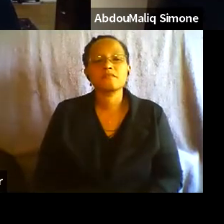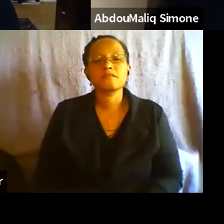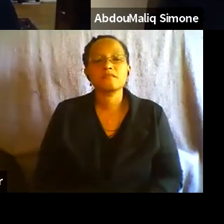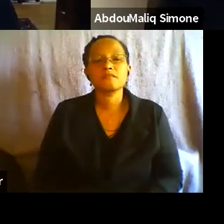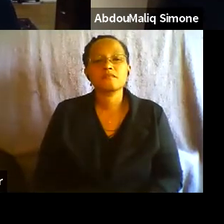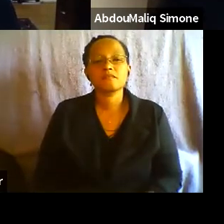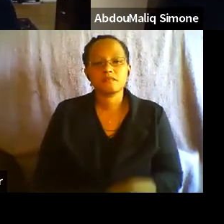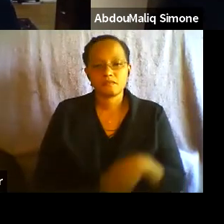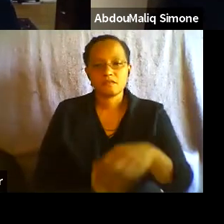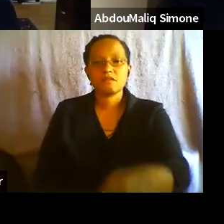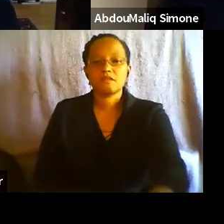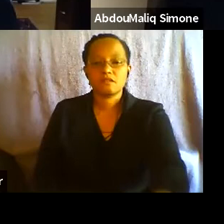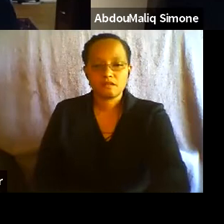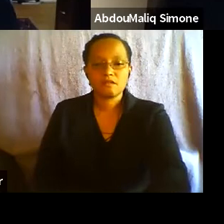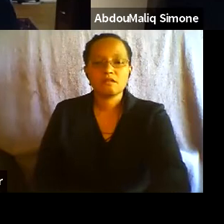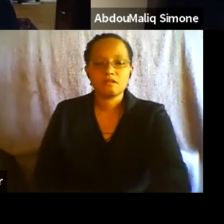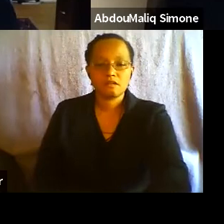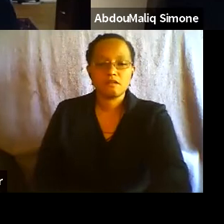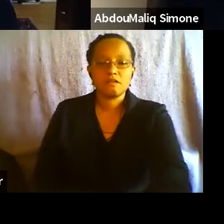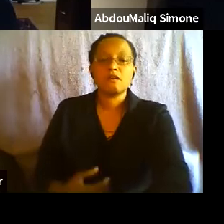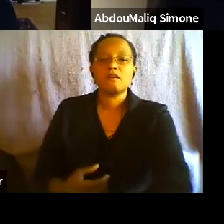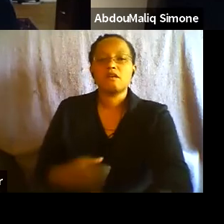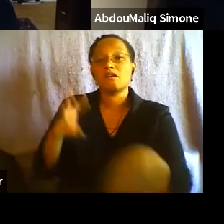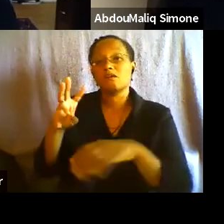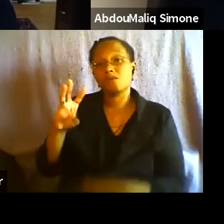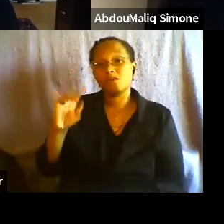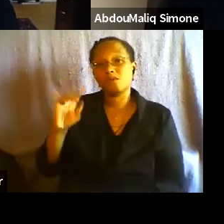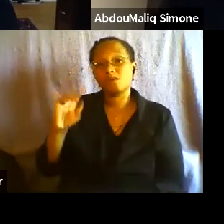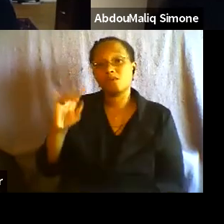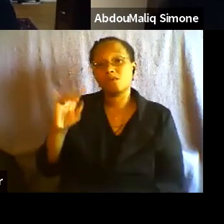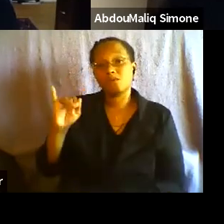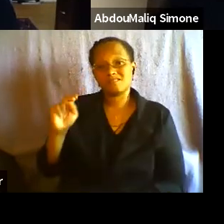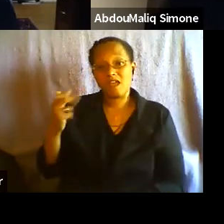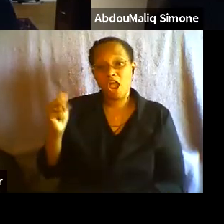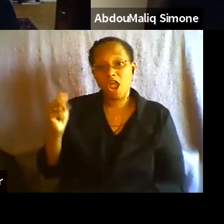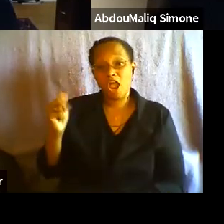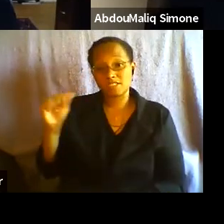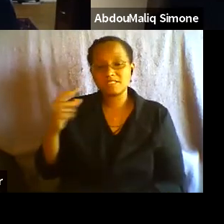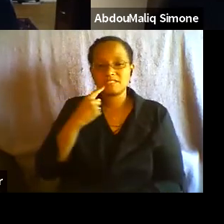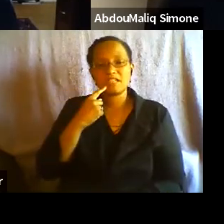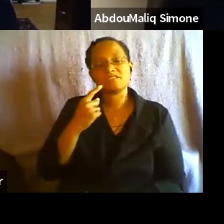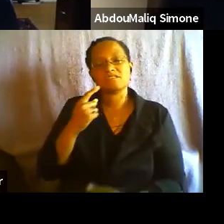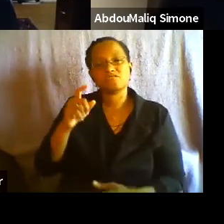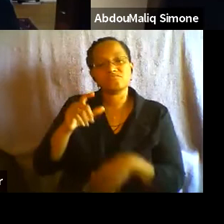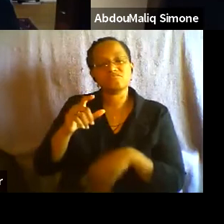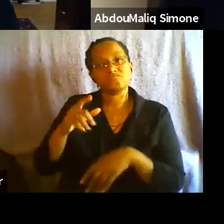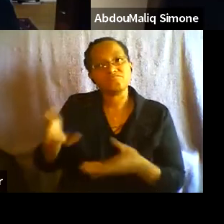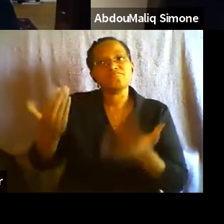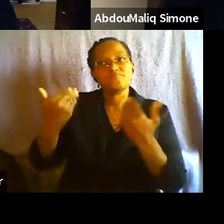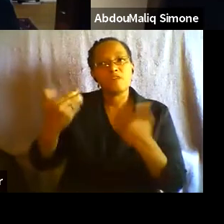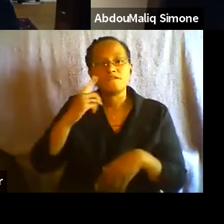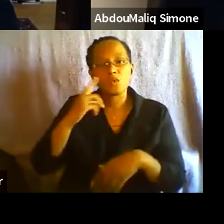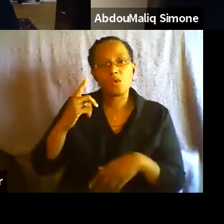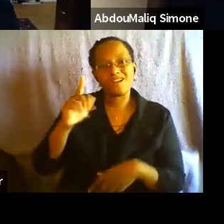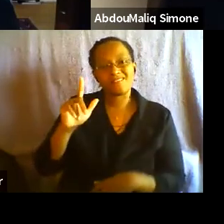Guillenized writer, Wilson Harris, calls for a quote, literacy of the imagination. That is a re-schooling